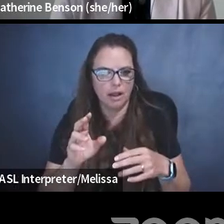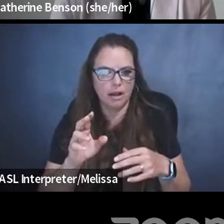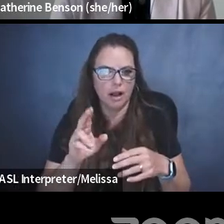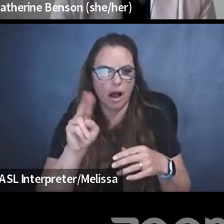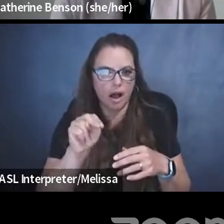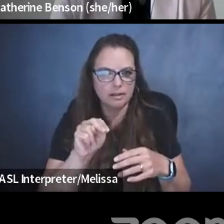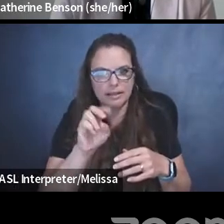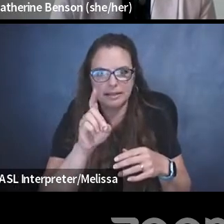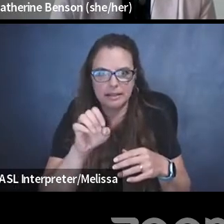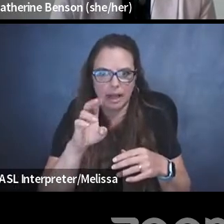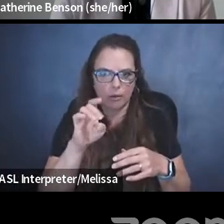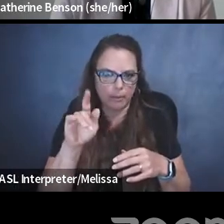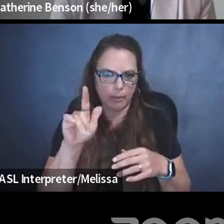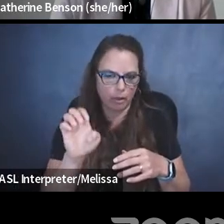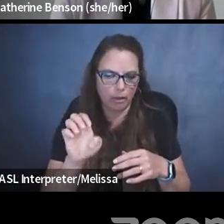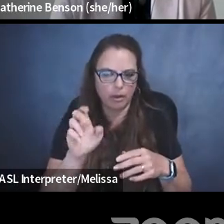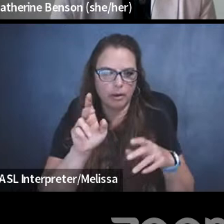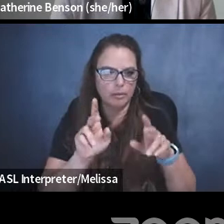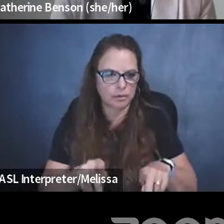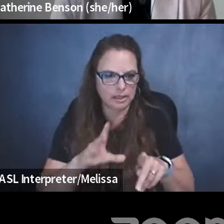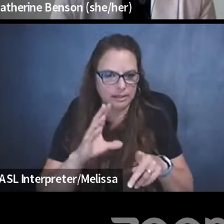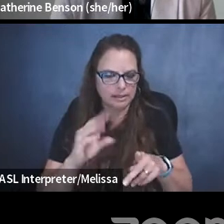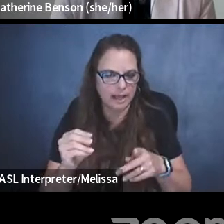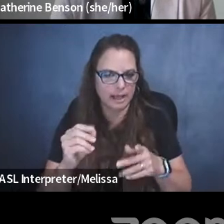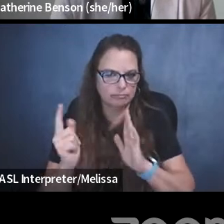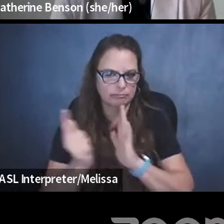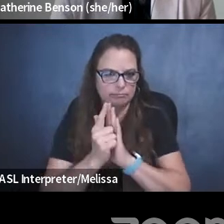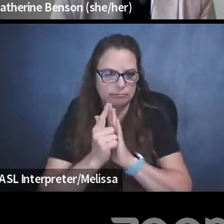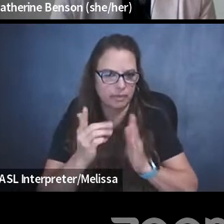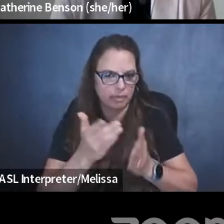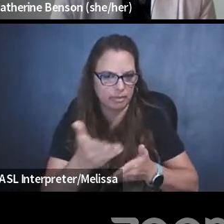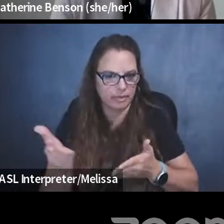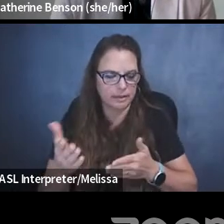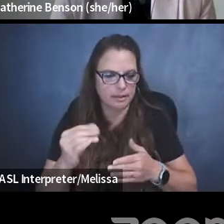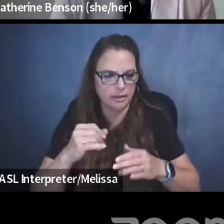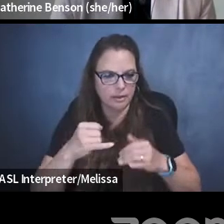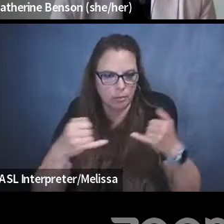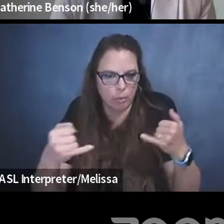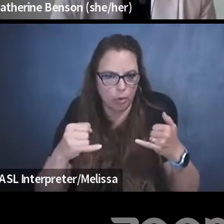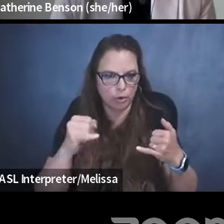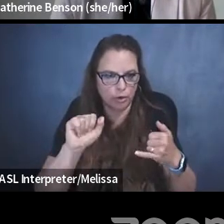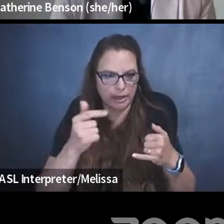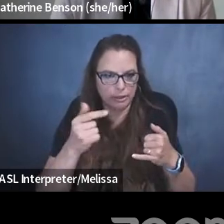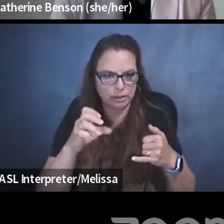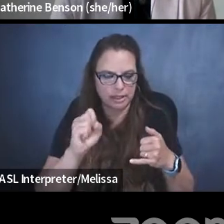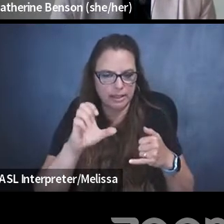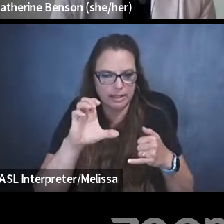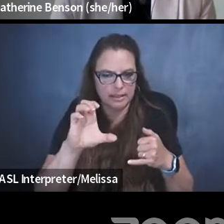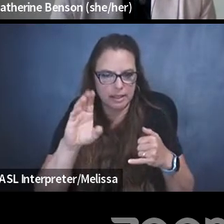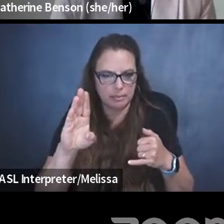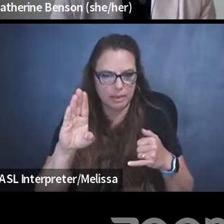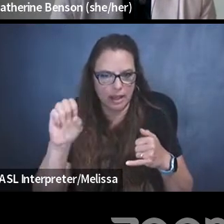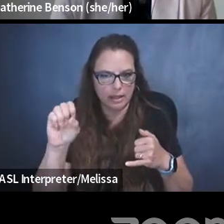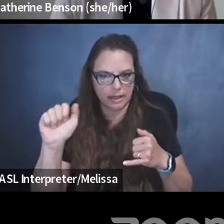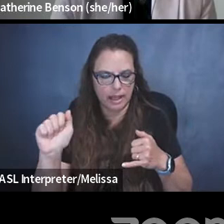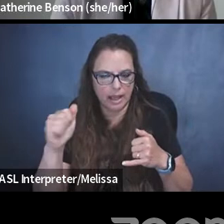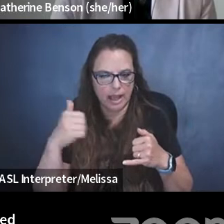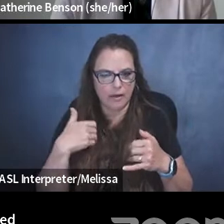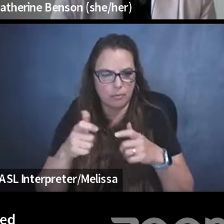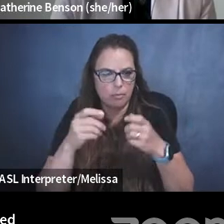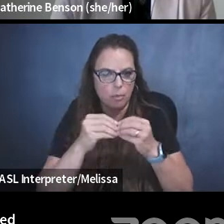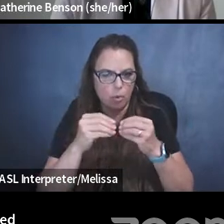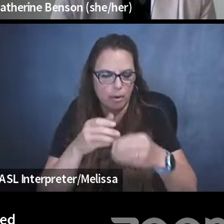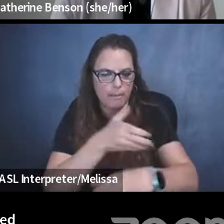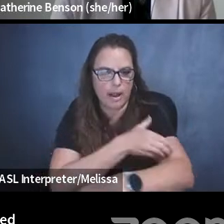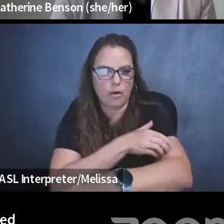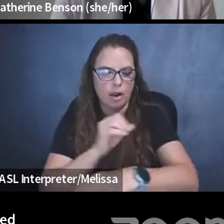goods, that the border agents and the CBSA have greater powers of search and seizure because they